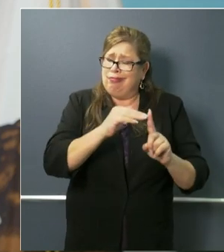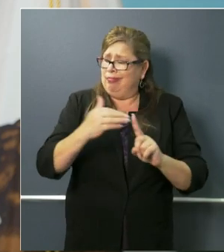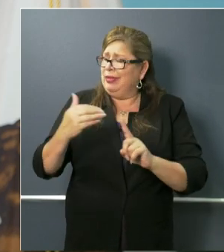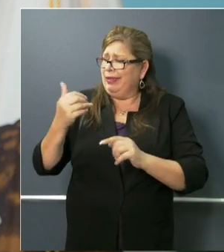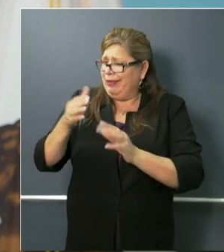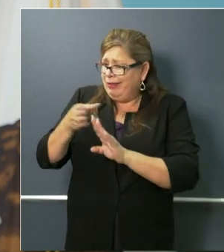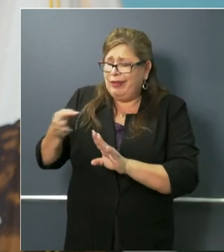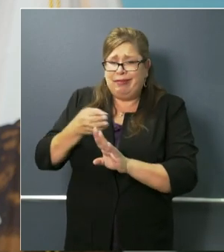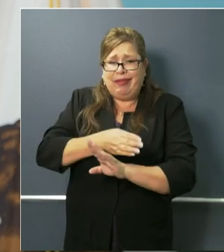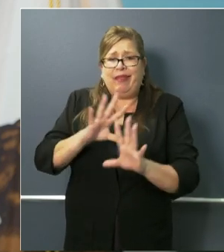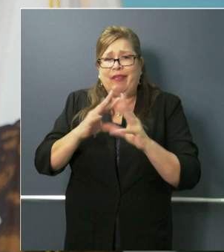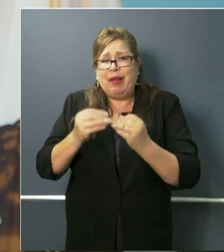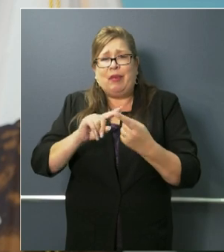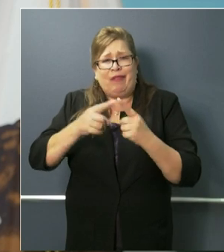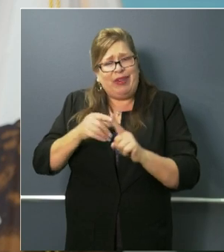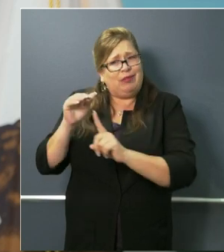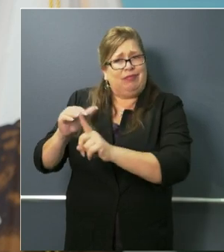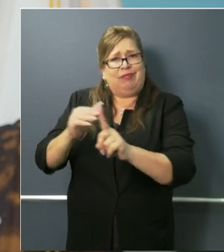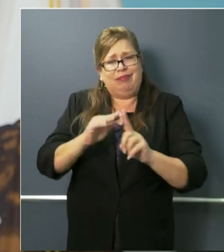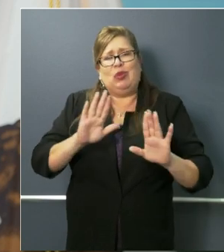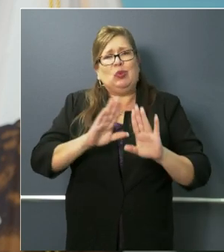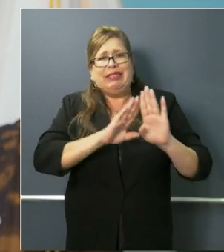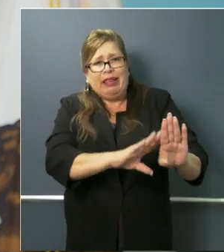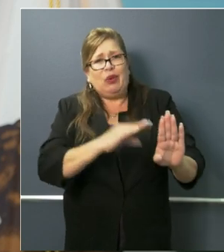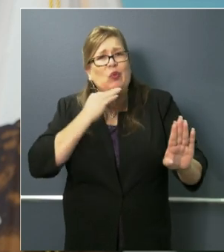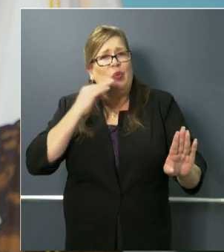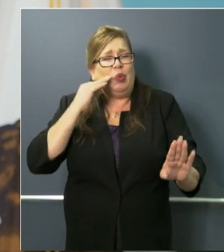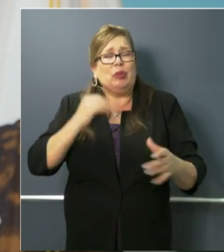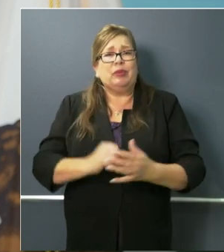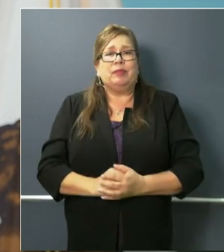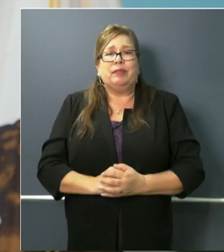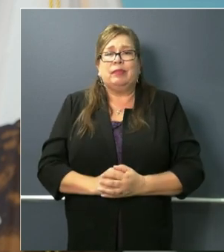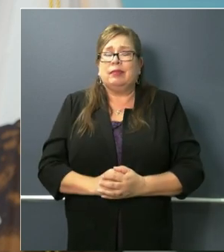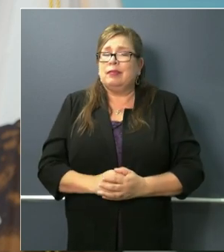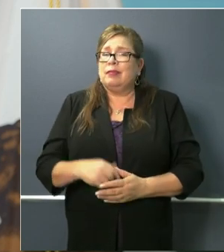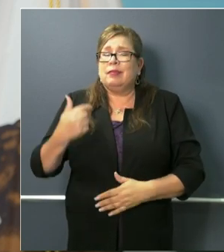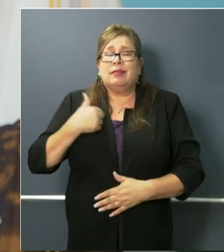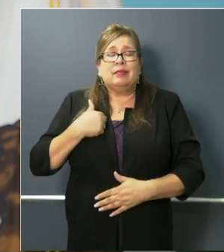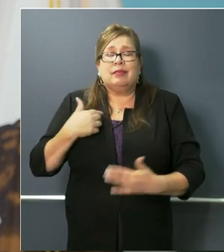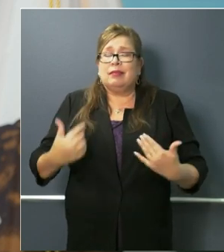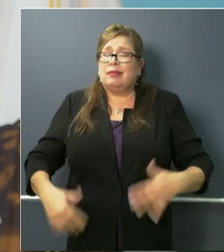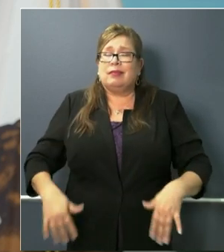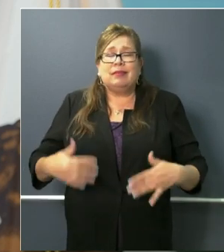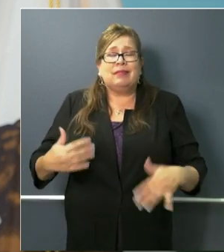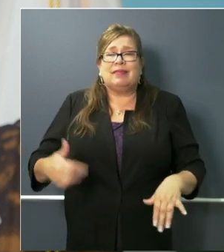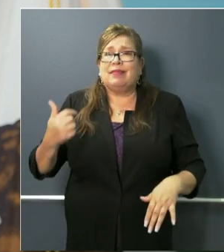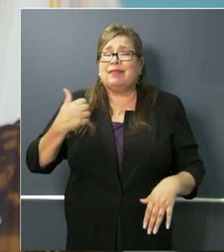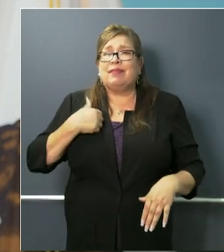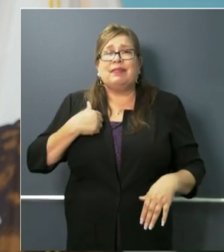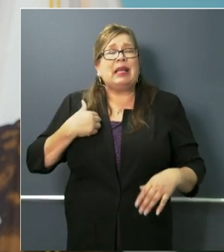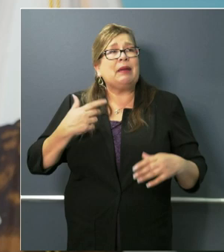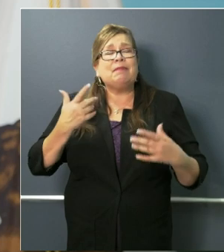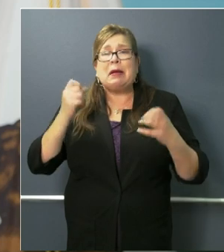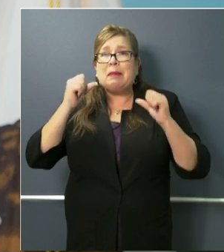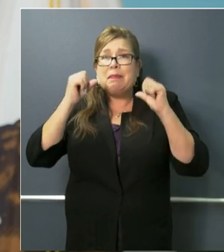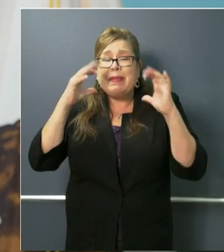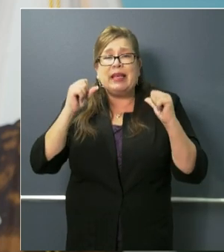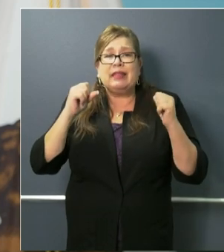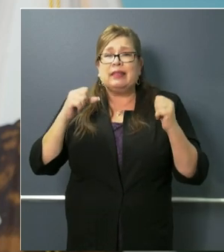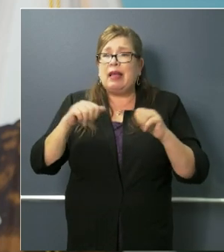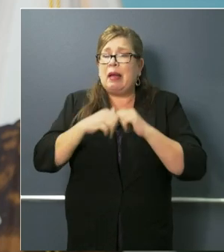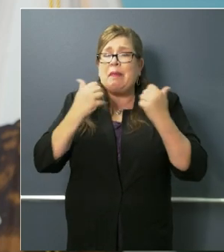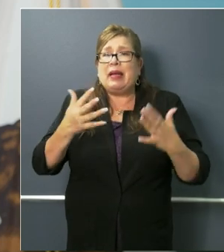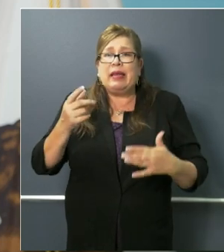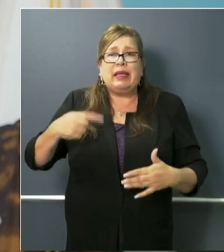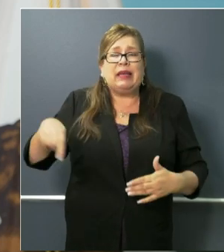of our stay-at-home order uh i continue to be mesmerized by the extraordinary heroism uh